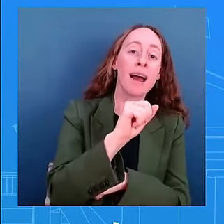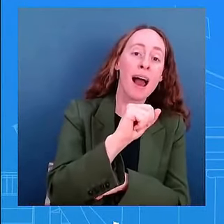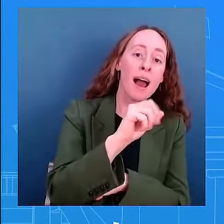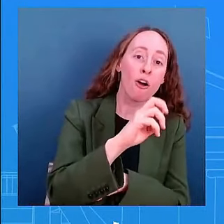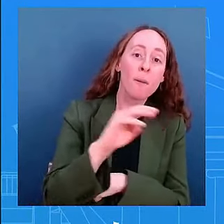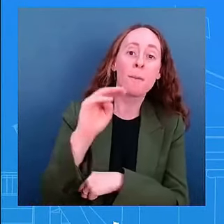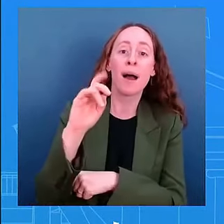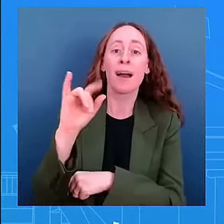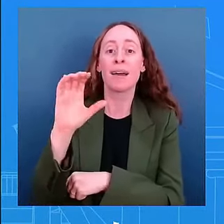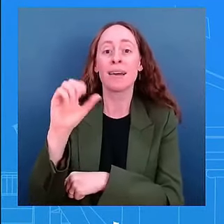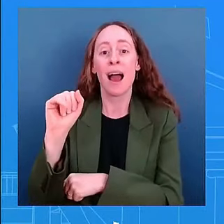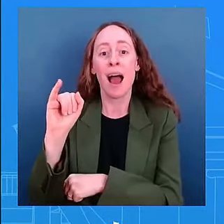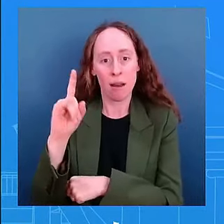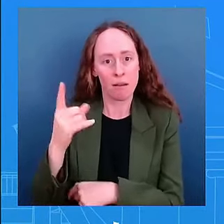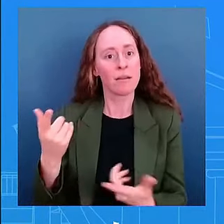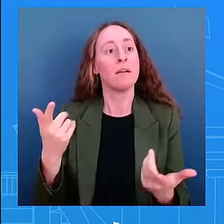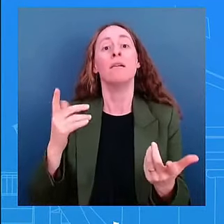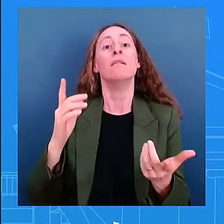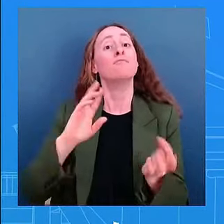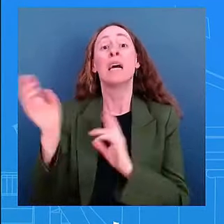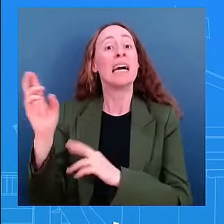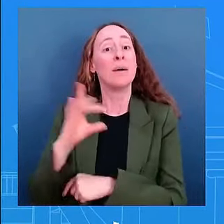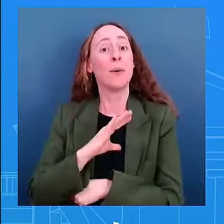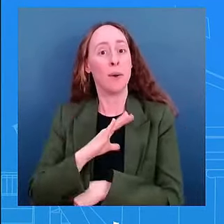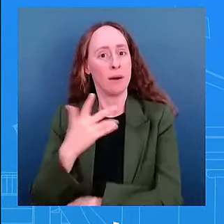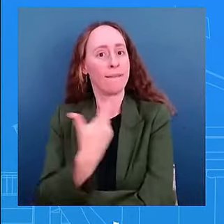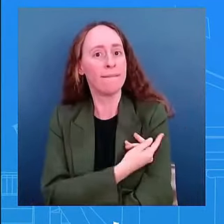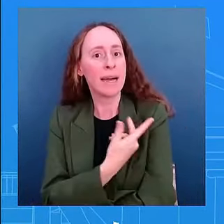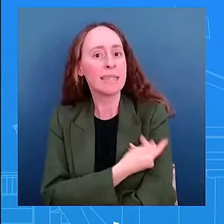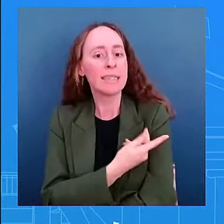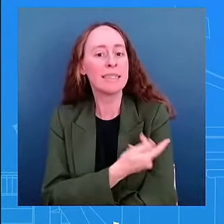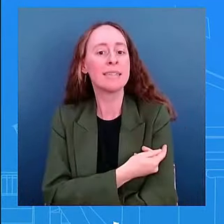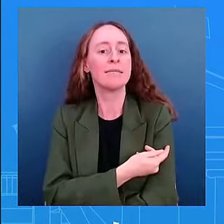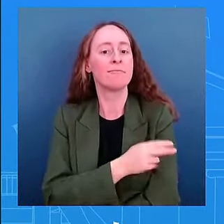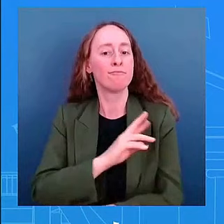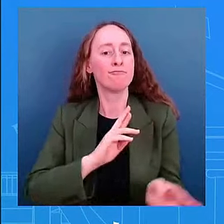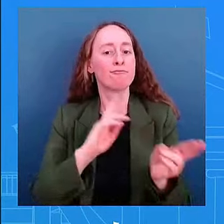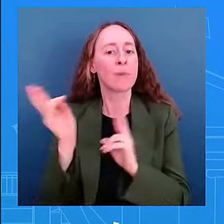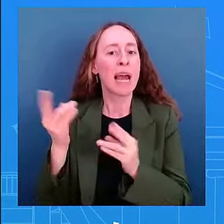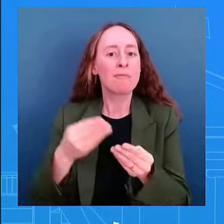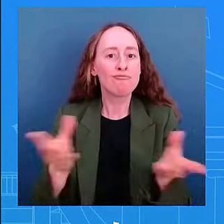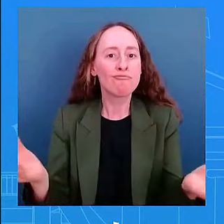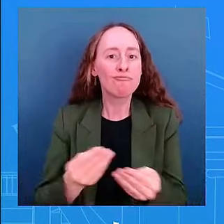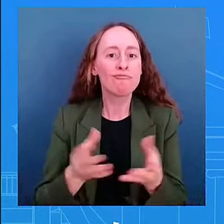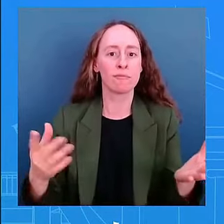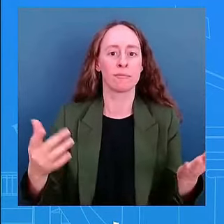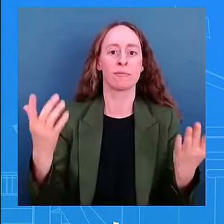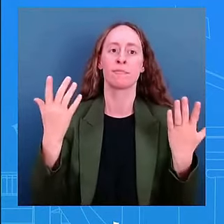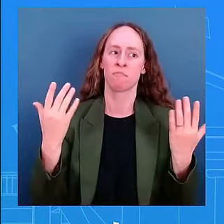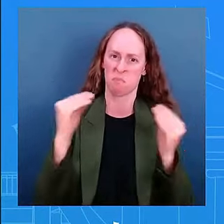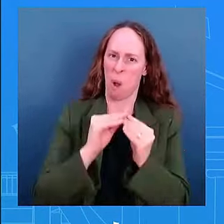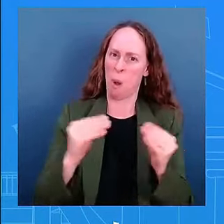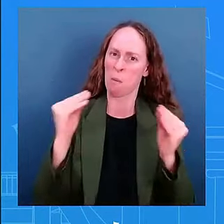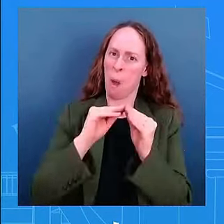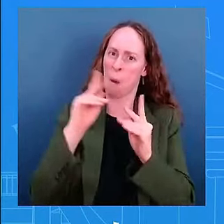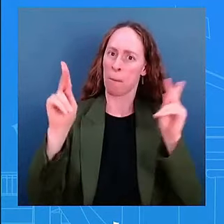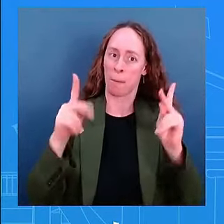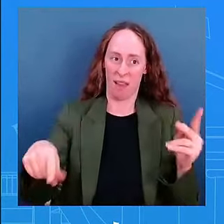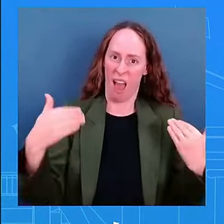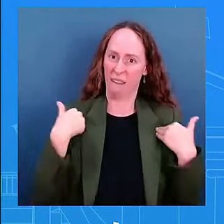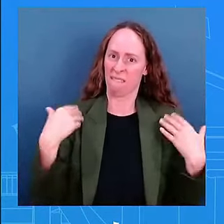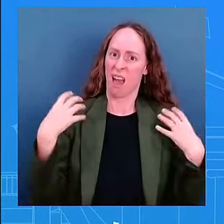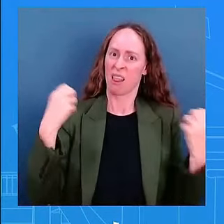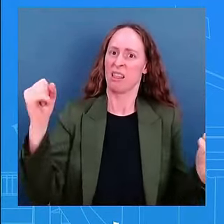president harris more people have health insurance than ever before so today we recognize the anniversary of